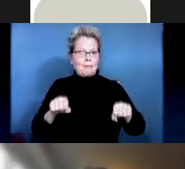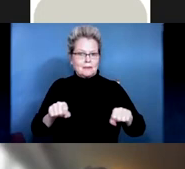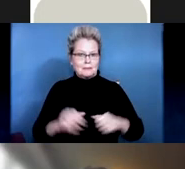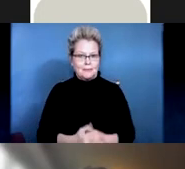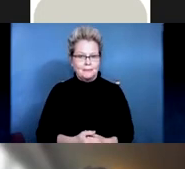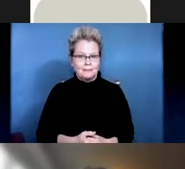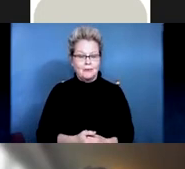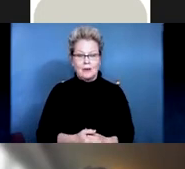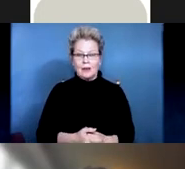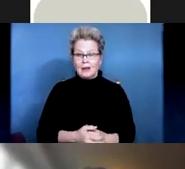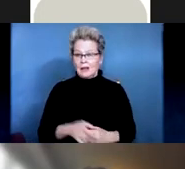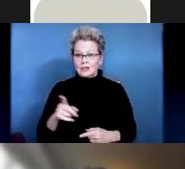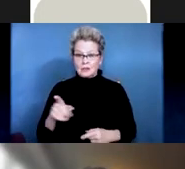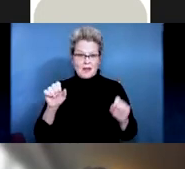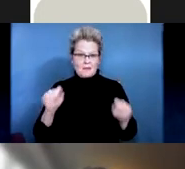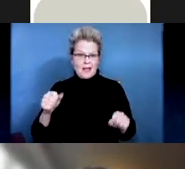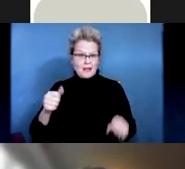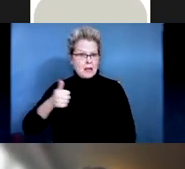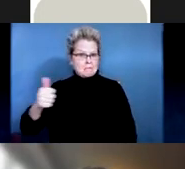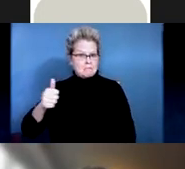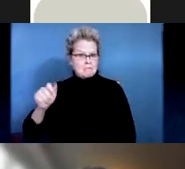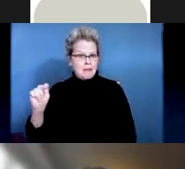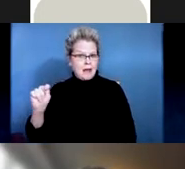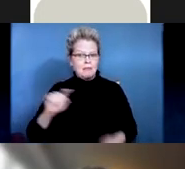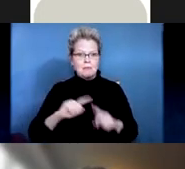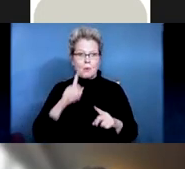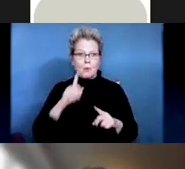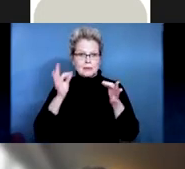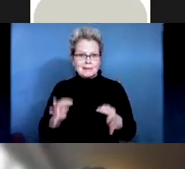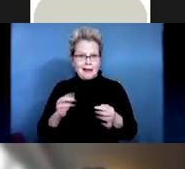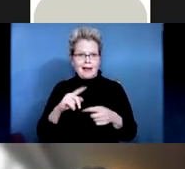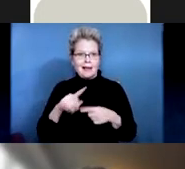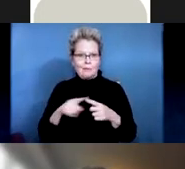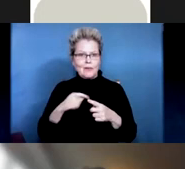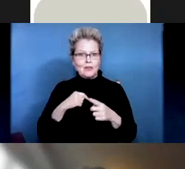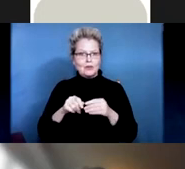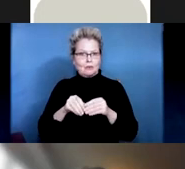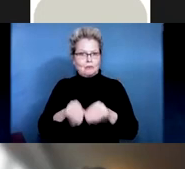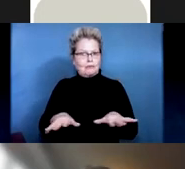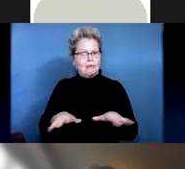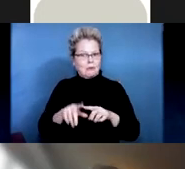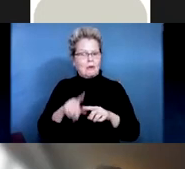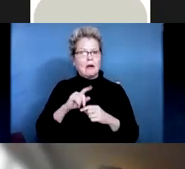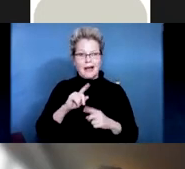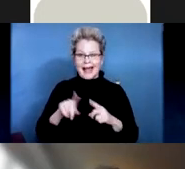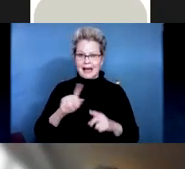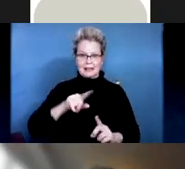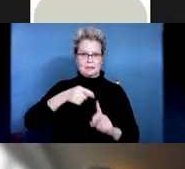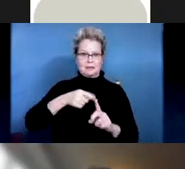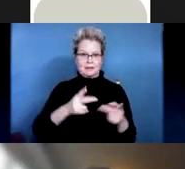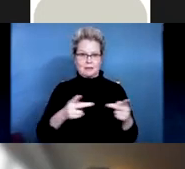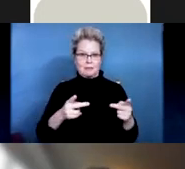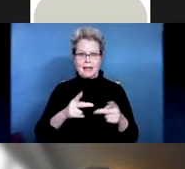that they're able to go to the bathroom at a set time, at a set place, without the fear of having